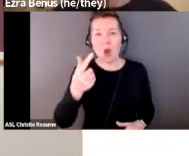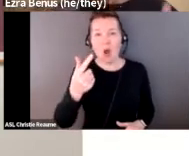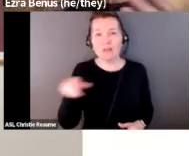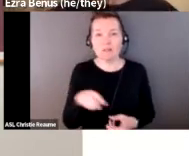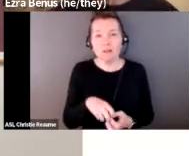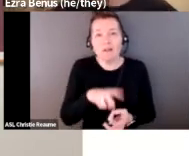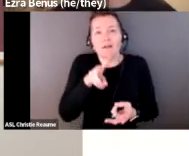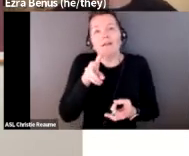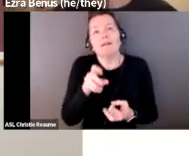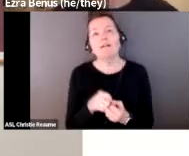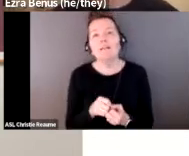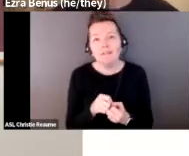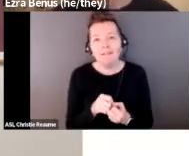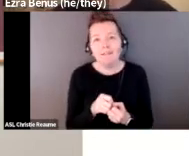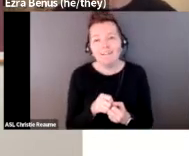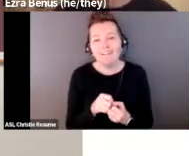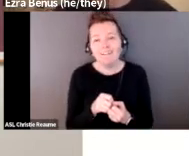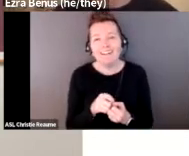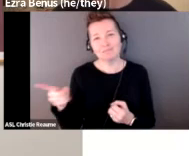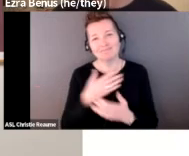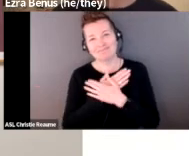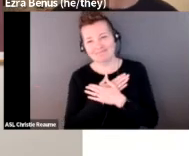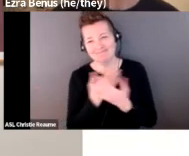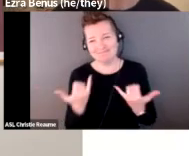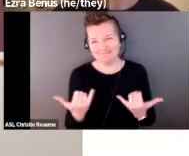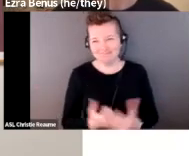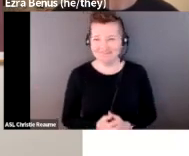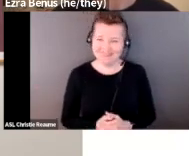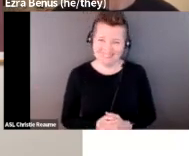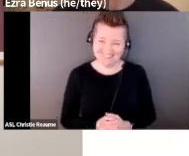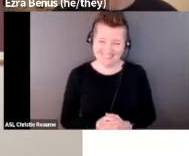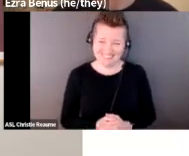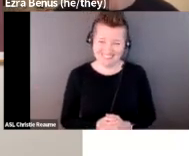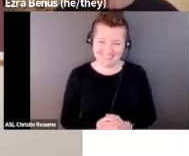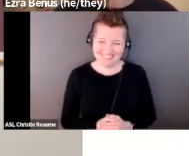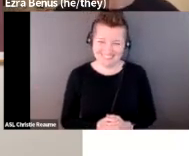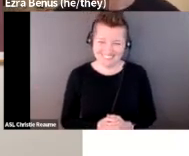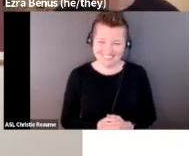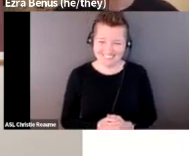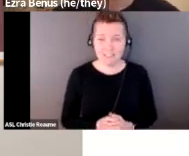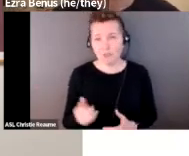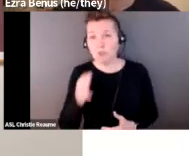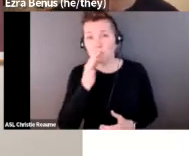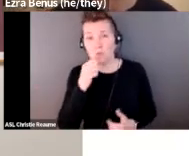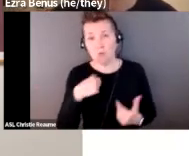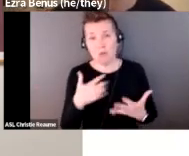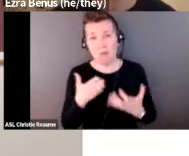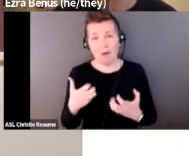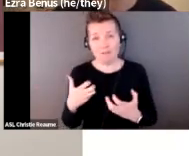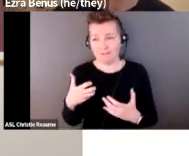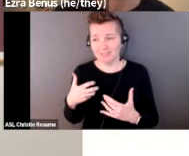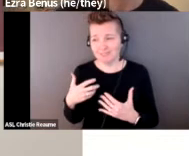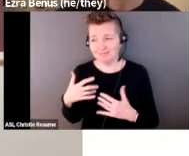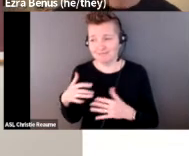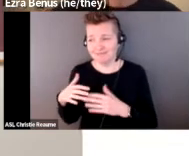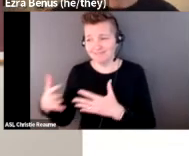you know, some rest mode. So, I hope to join that vibe very soon. I'm really